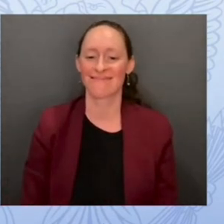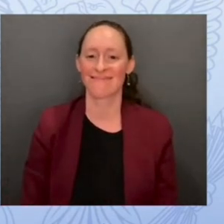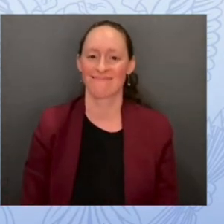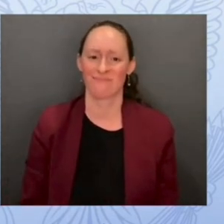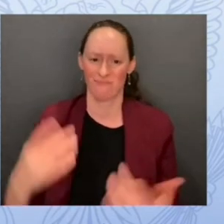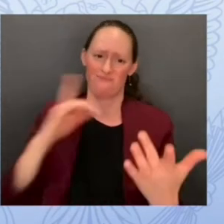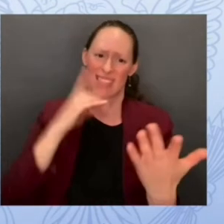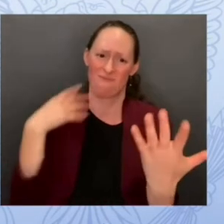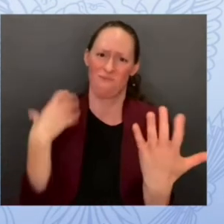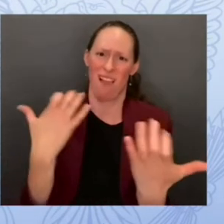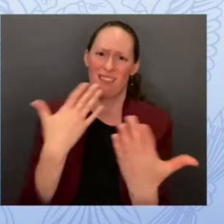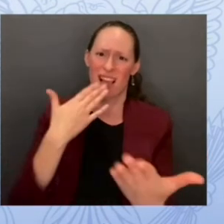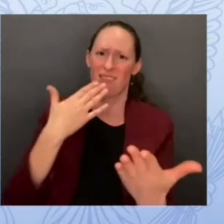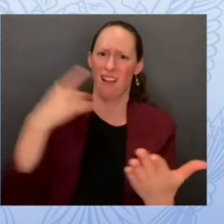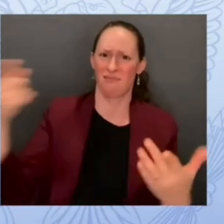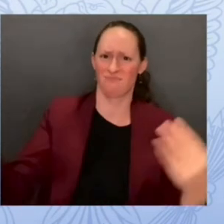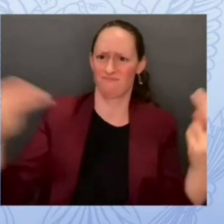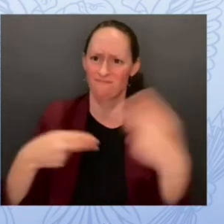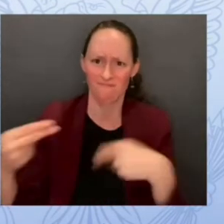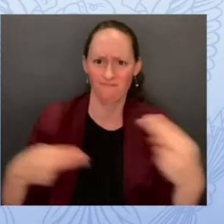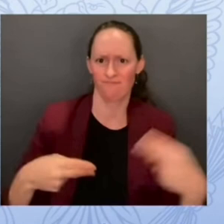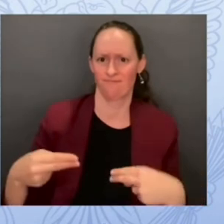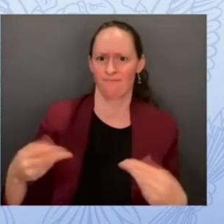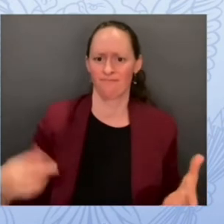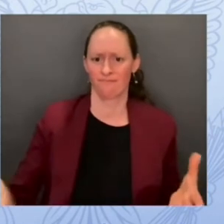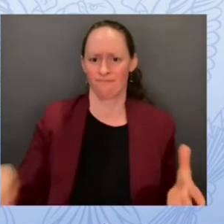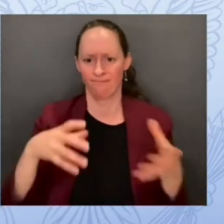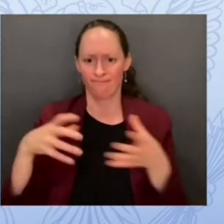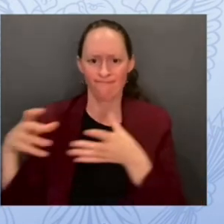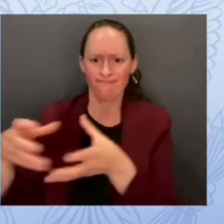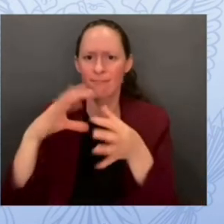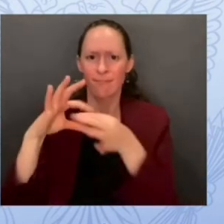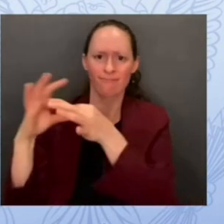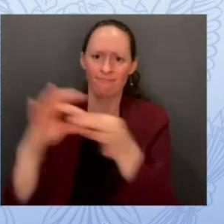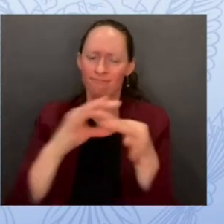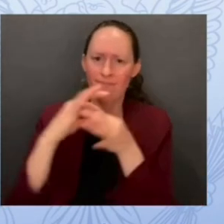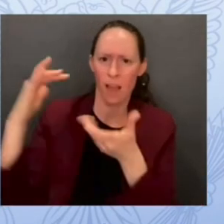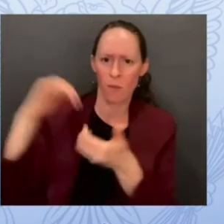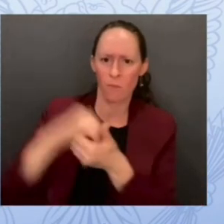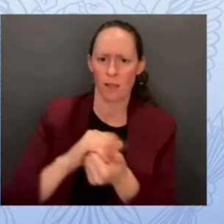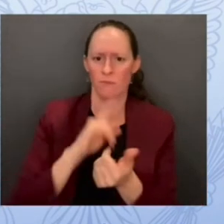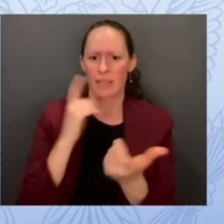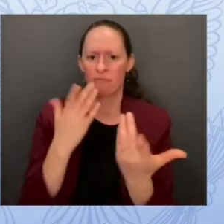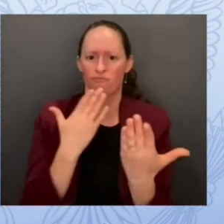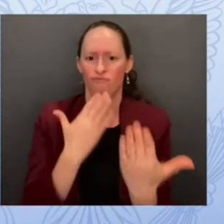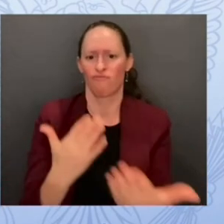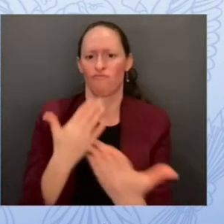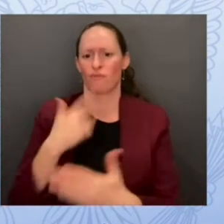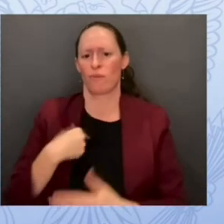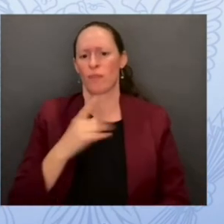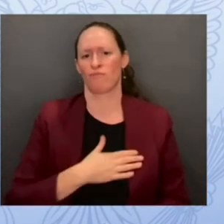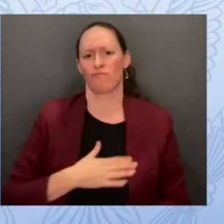intentional collaboration that's what we believe at the department of education in simple kindergarten terms we say teamwork makes a dream work